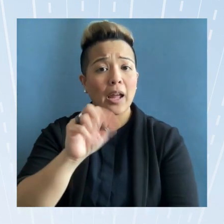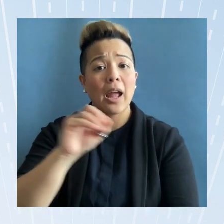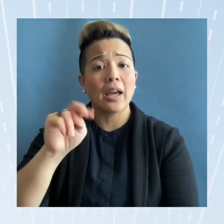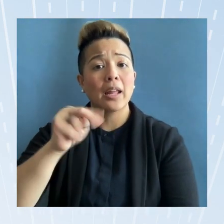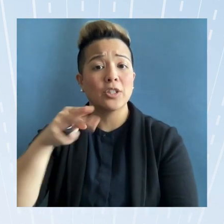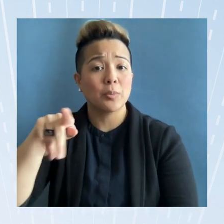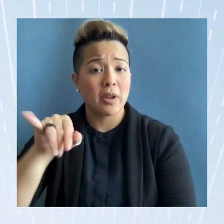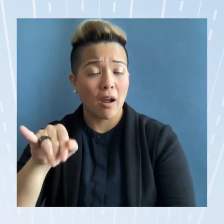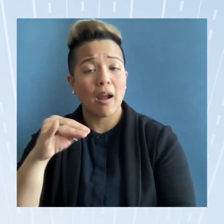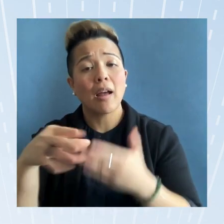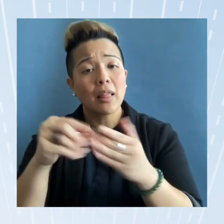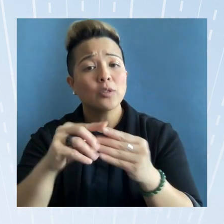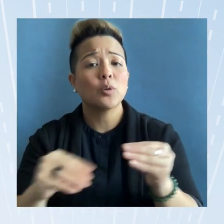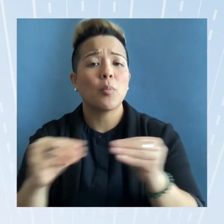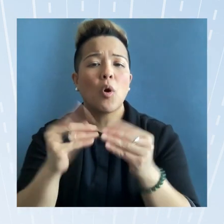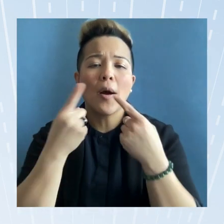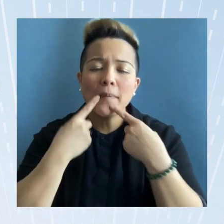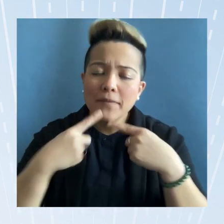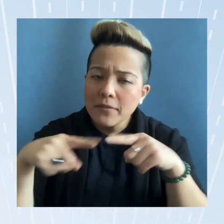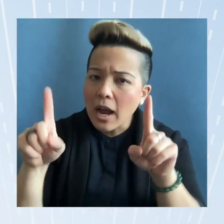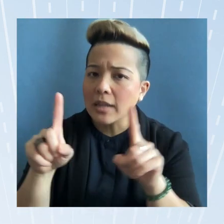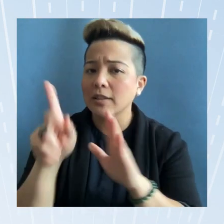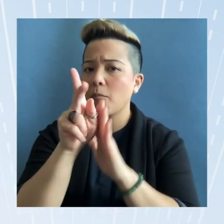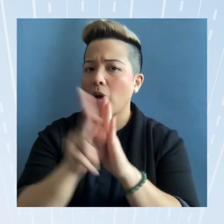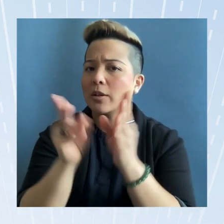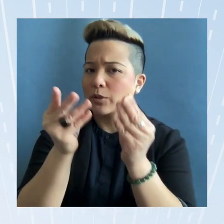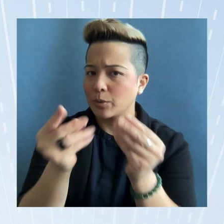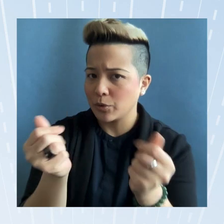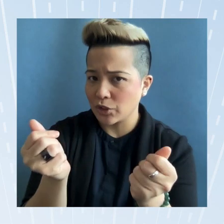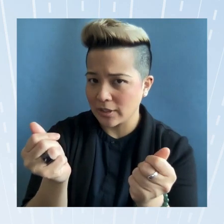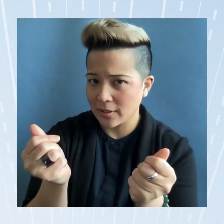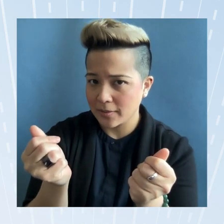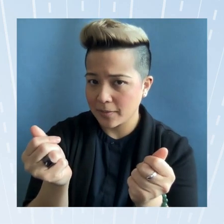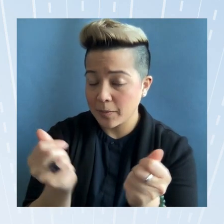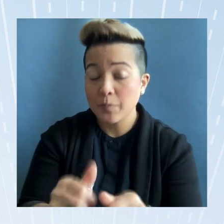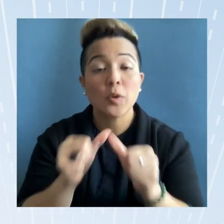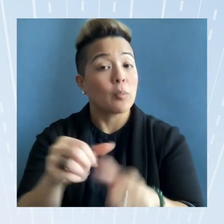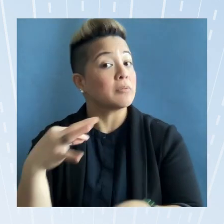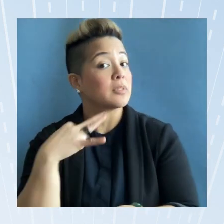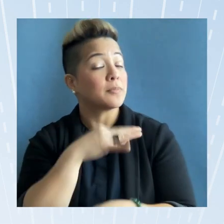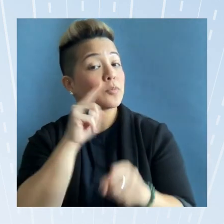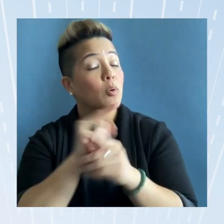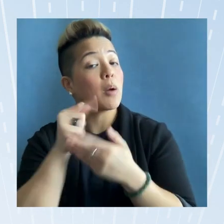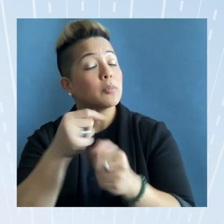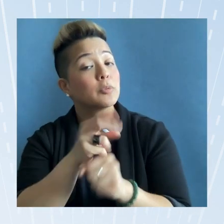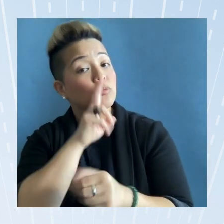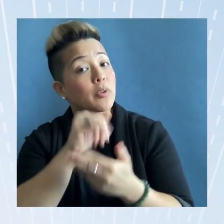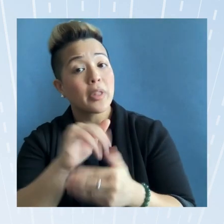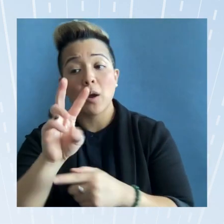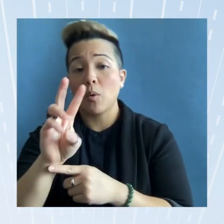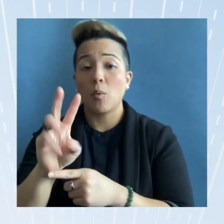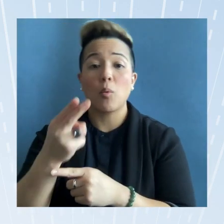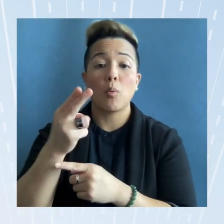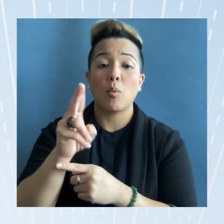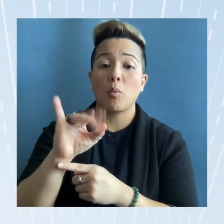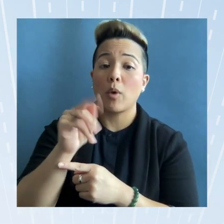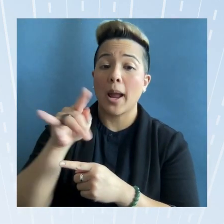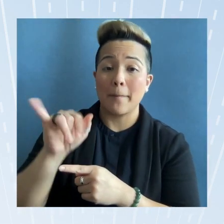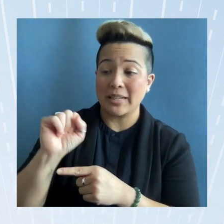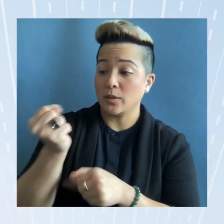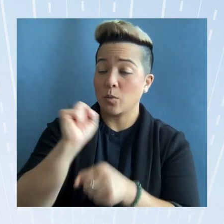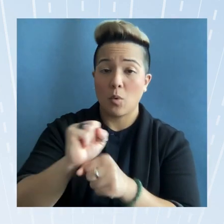and lead to more effective policy solutions permanent staff would also help to ensure that we aren't be work is guided by a clear